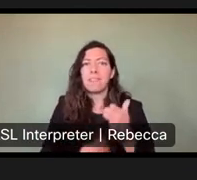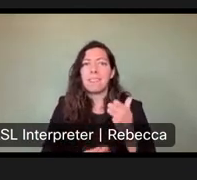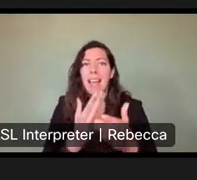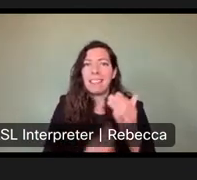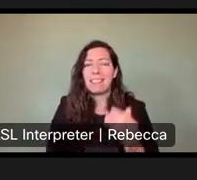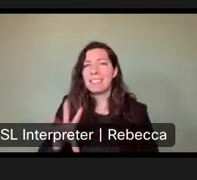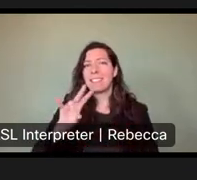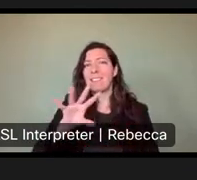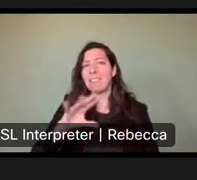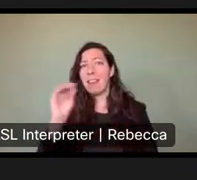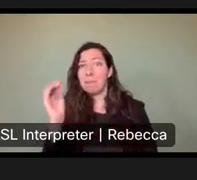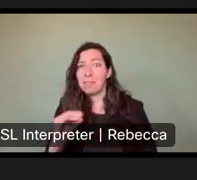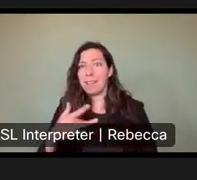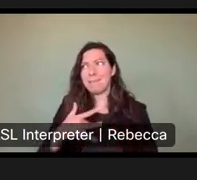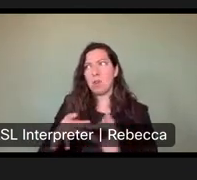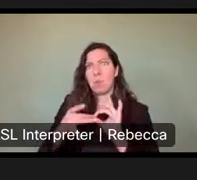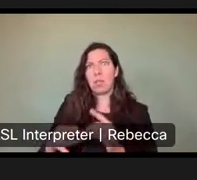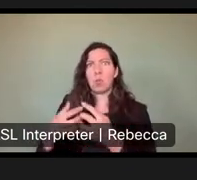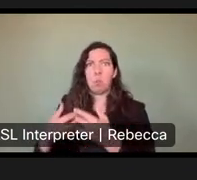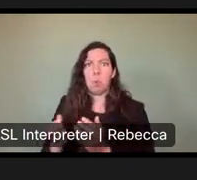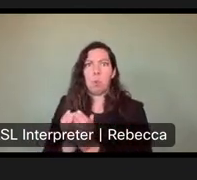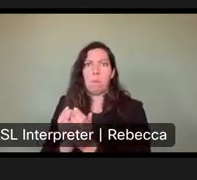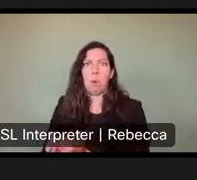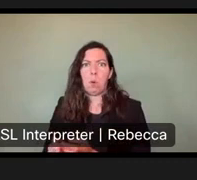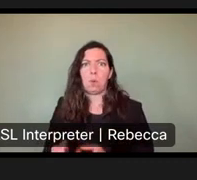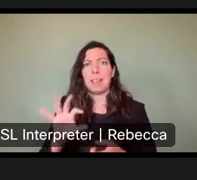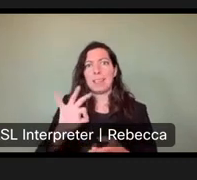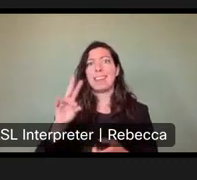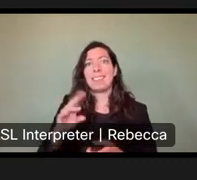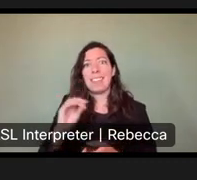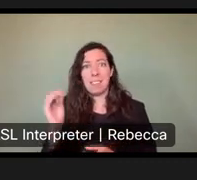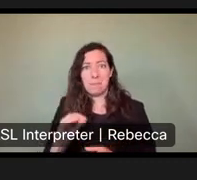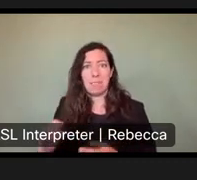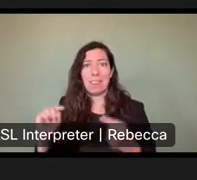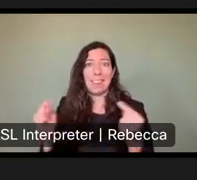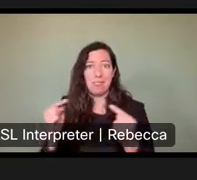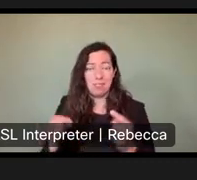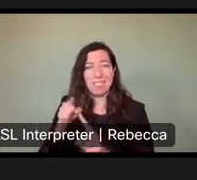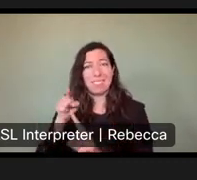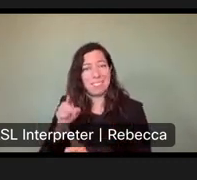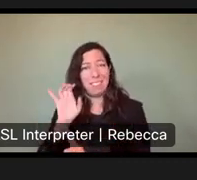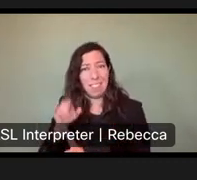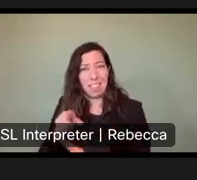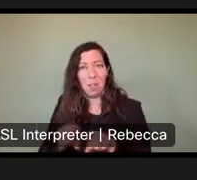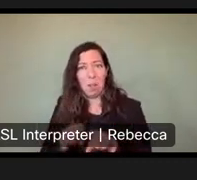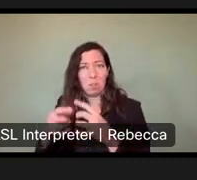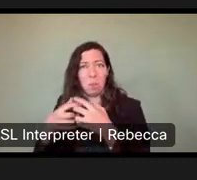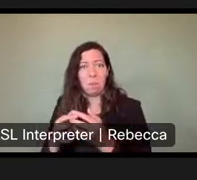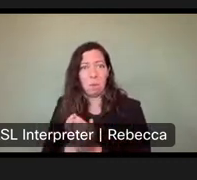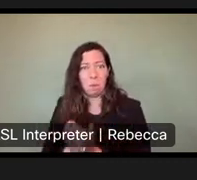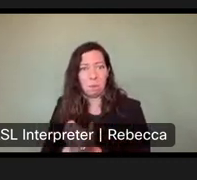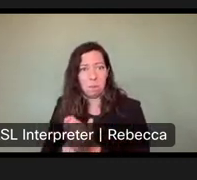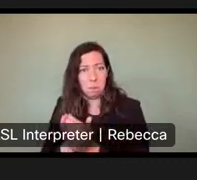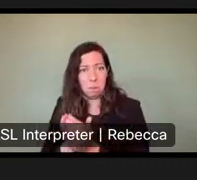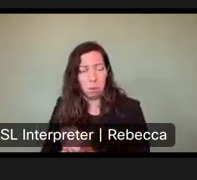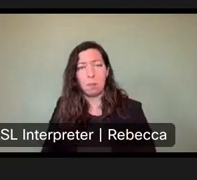% motorboat related and boating injuries are 97% motorboat related. For infrastructure, paddlecraft